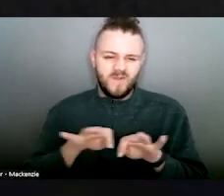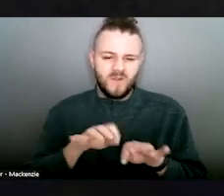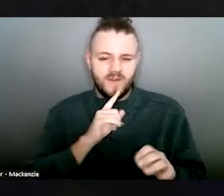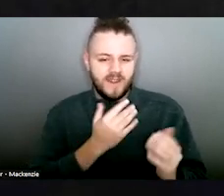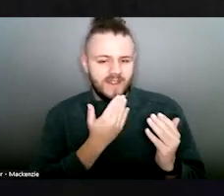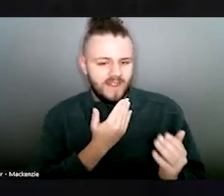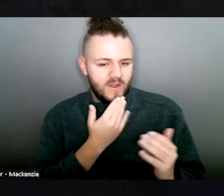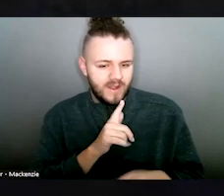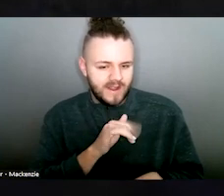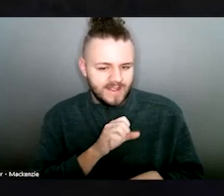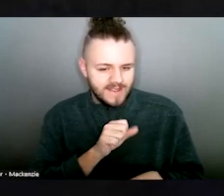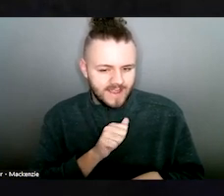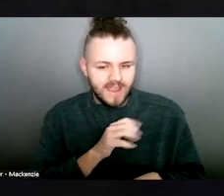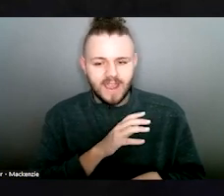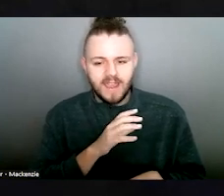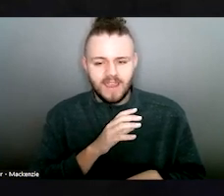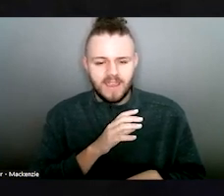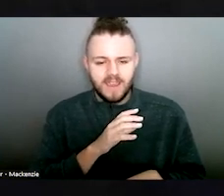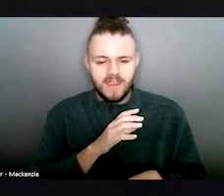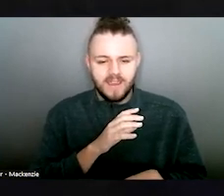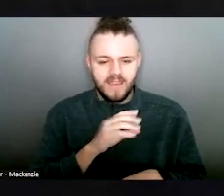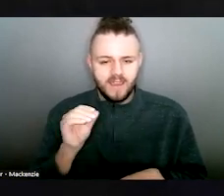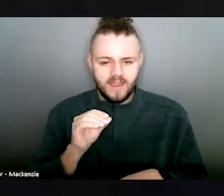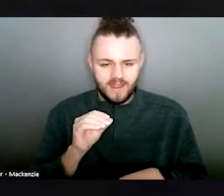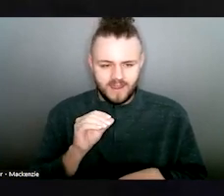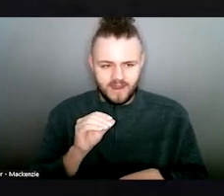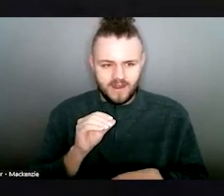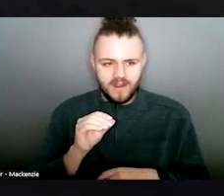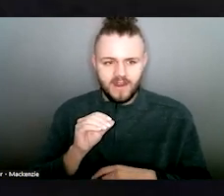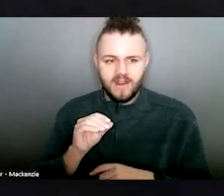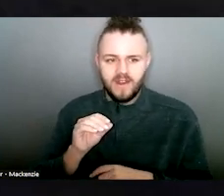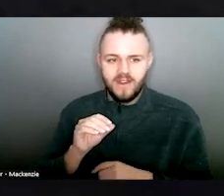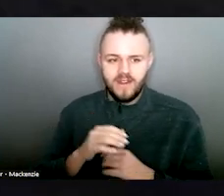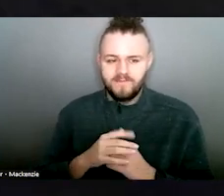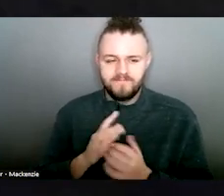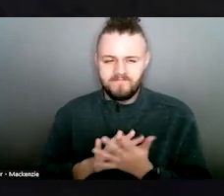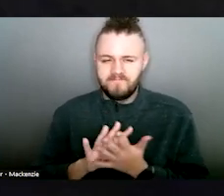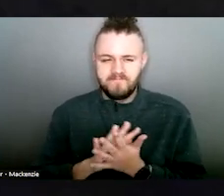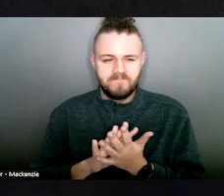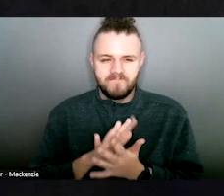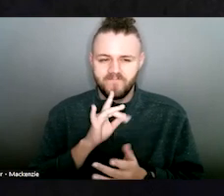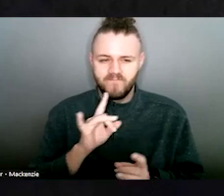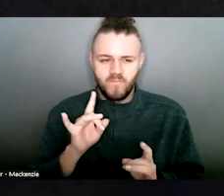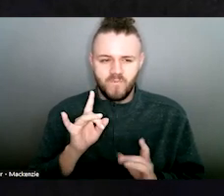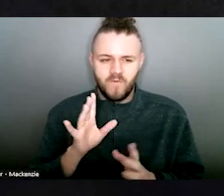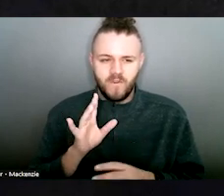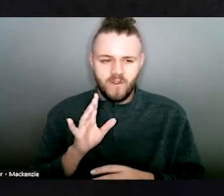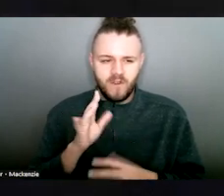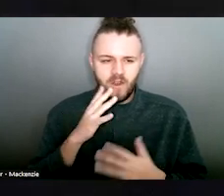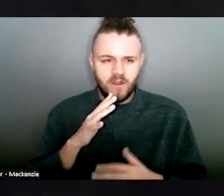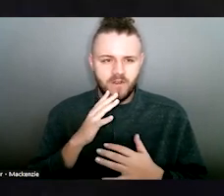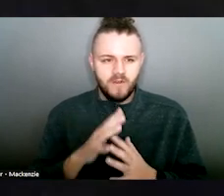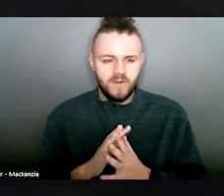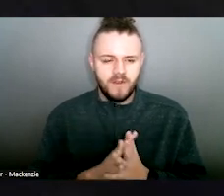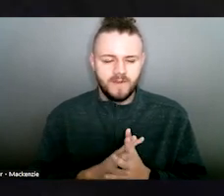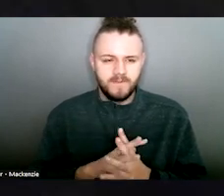and to the video. I want to say also to